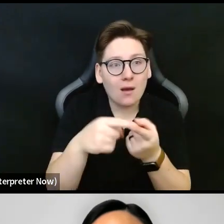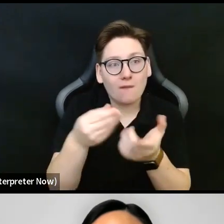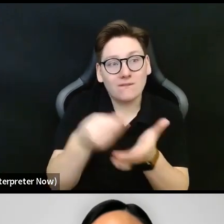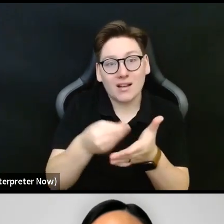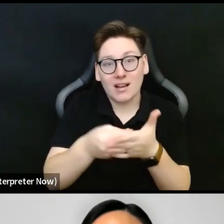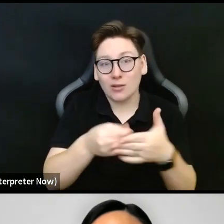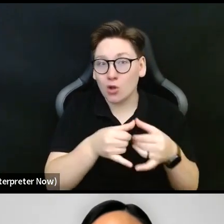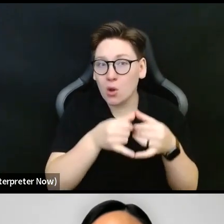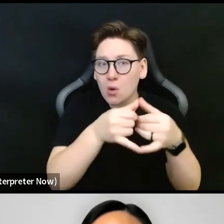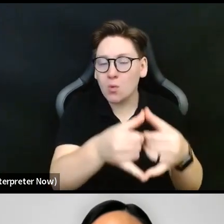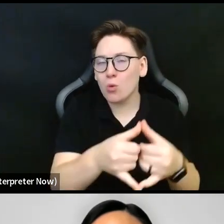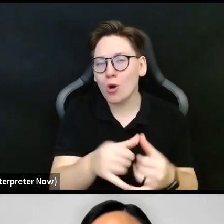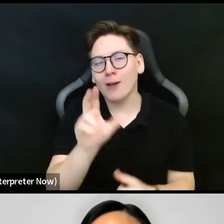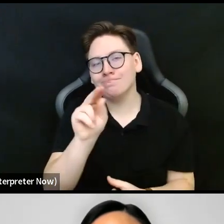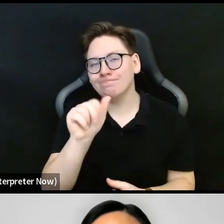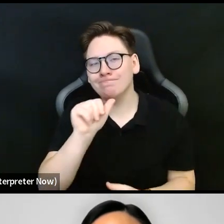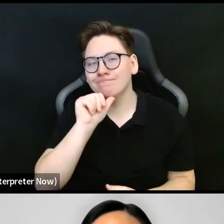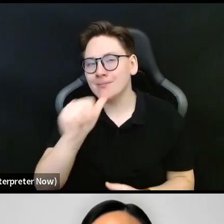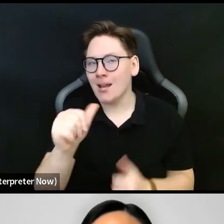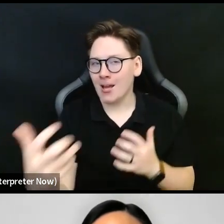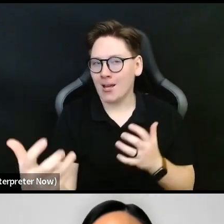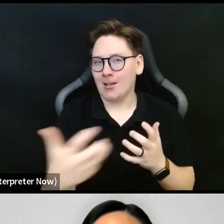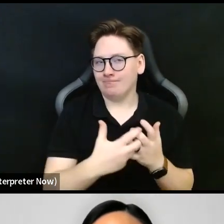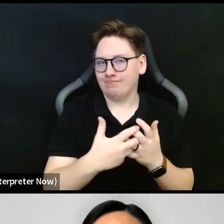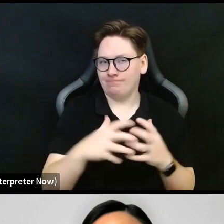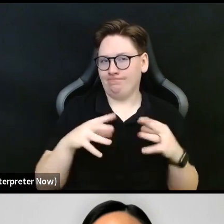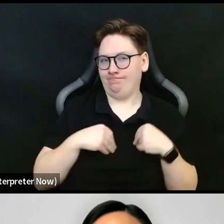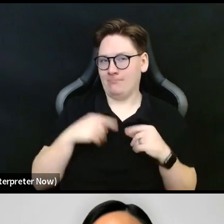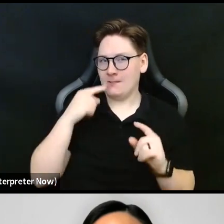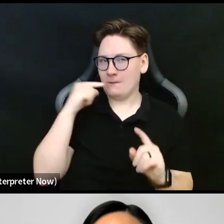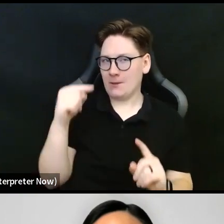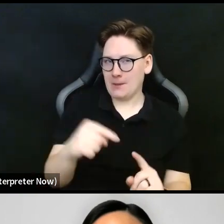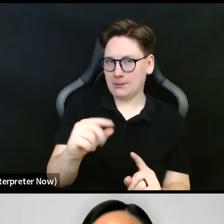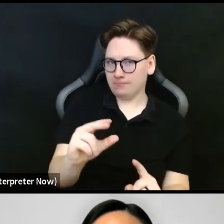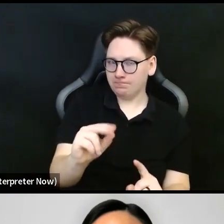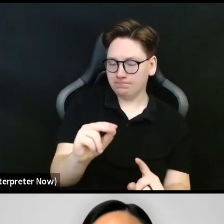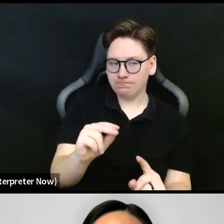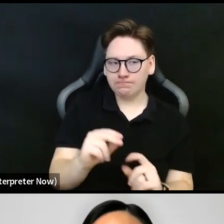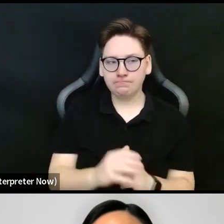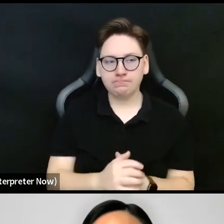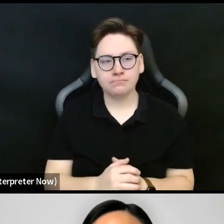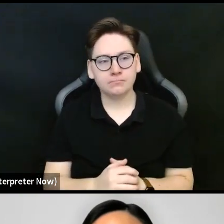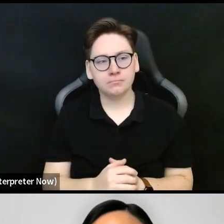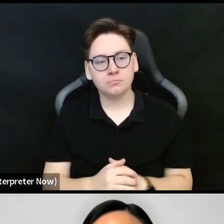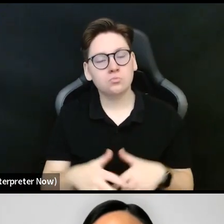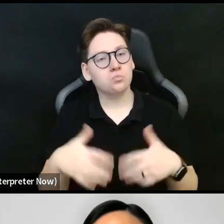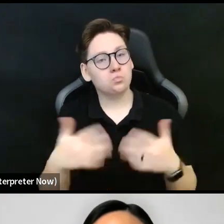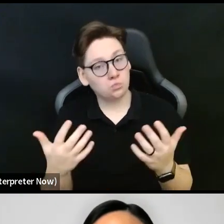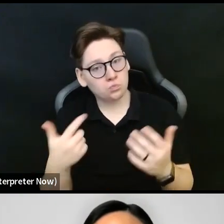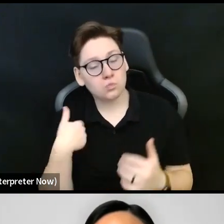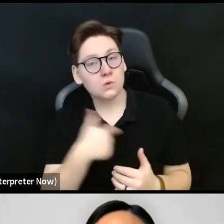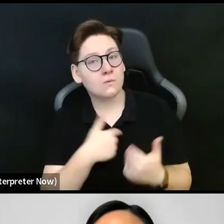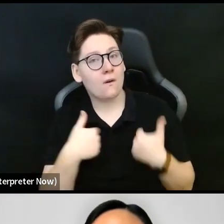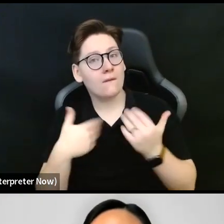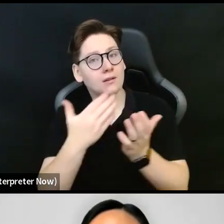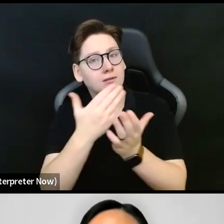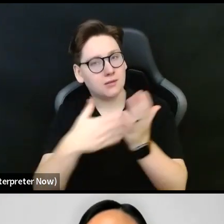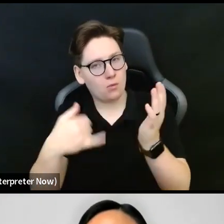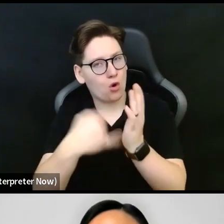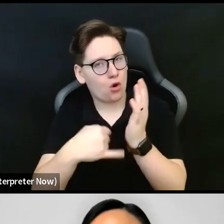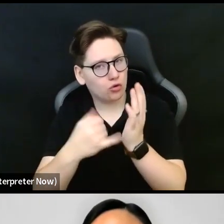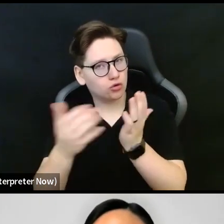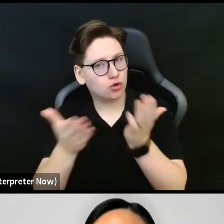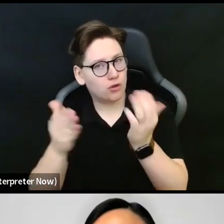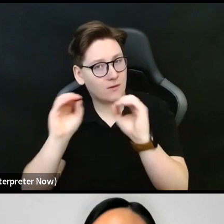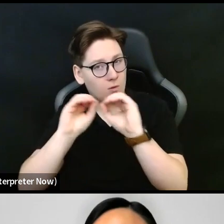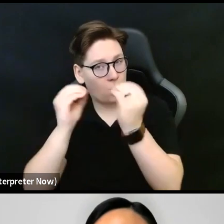that wouldn't be a good fit. But I do think that we have some arts service organizations who are